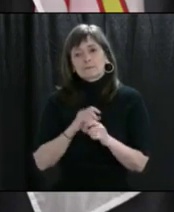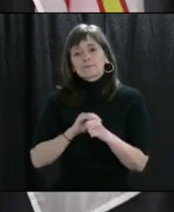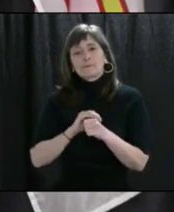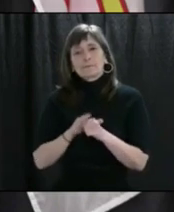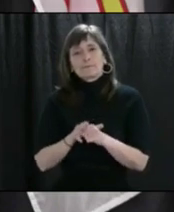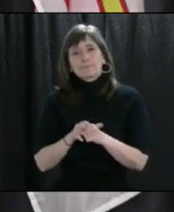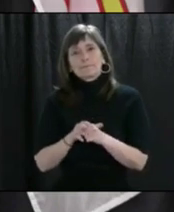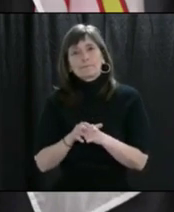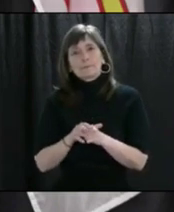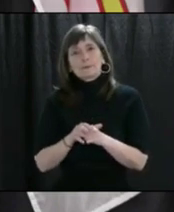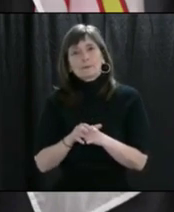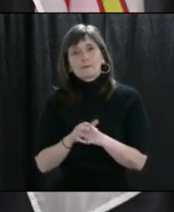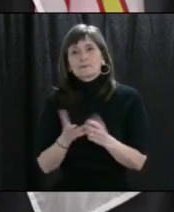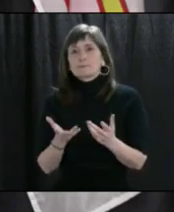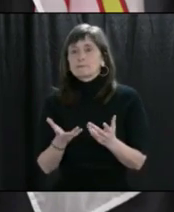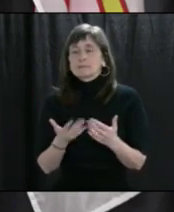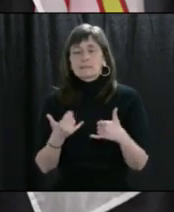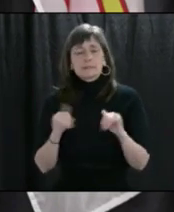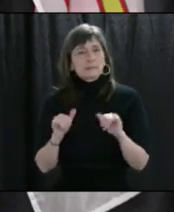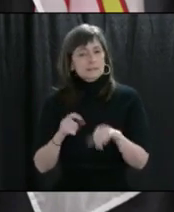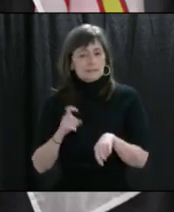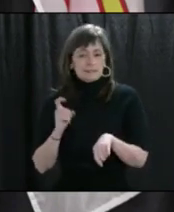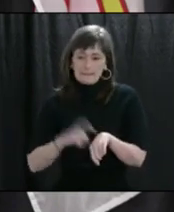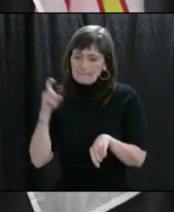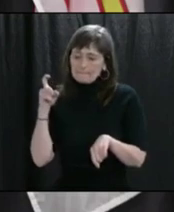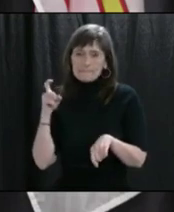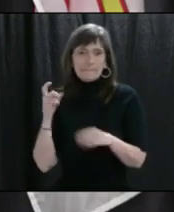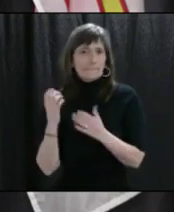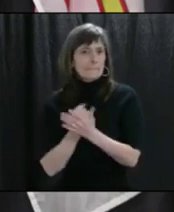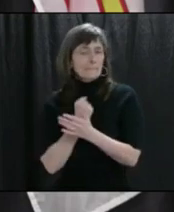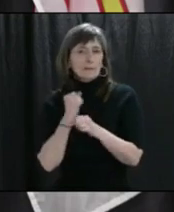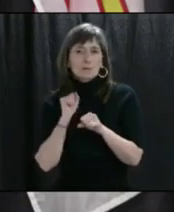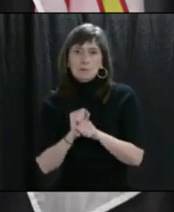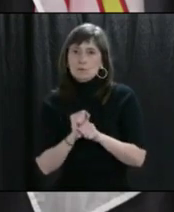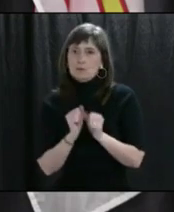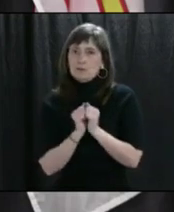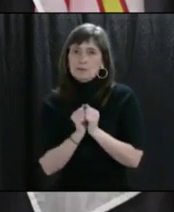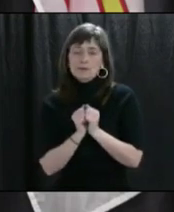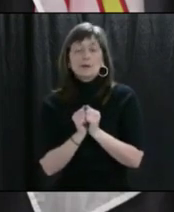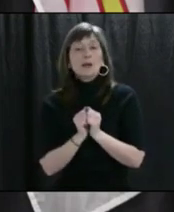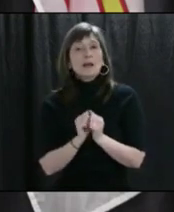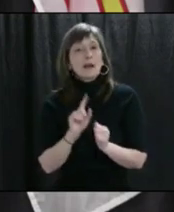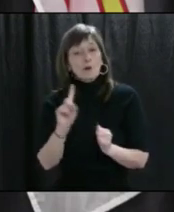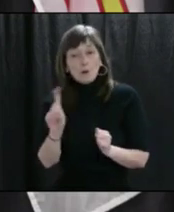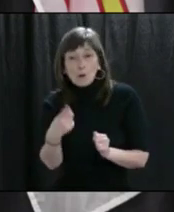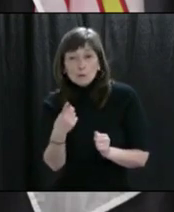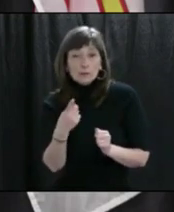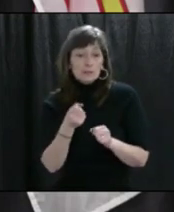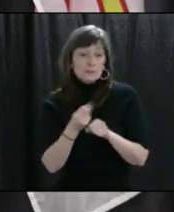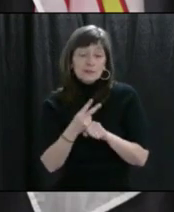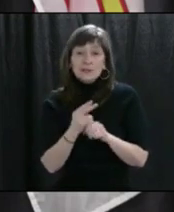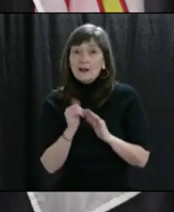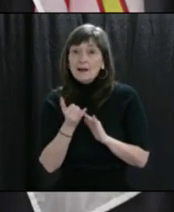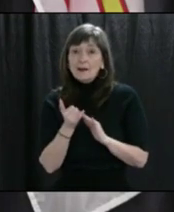We must all work together to weather the storm. But it's only through physical distancing that we will beat this.